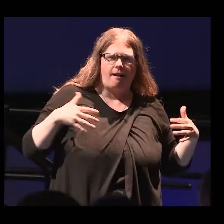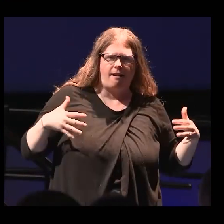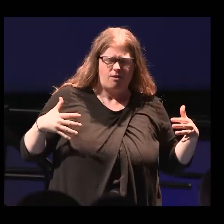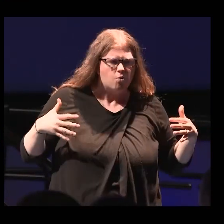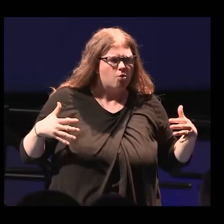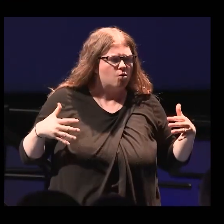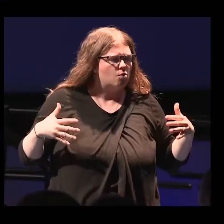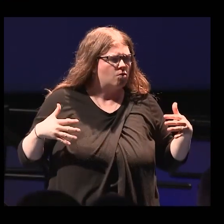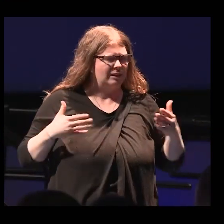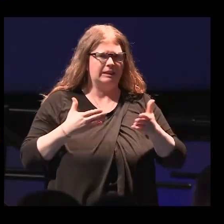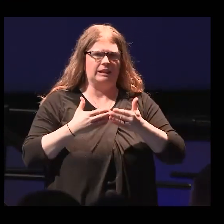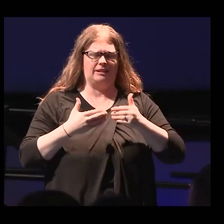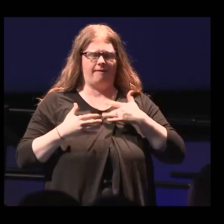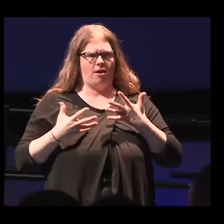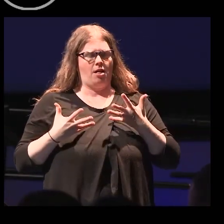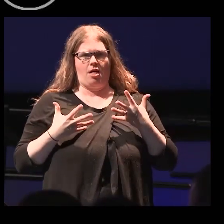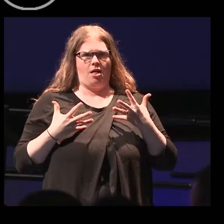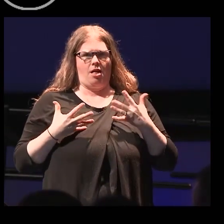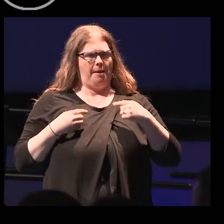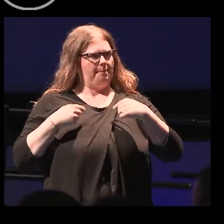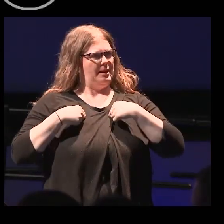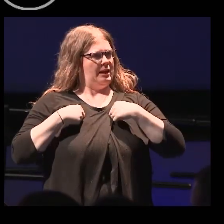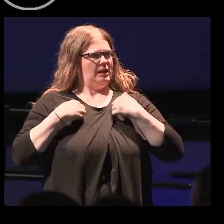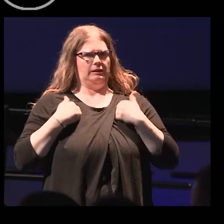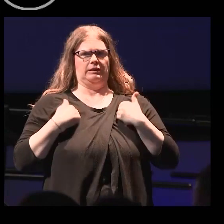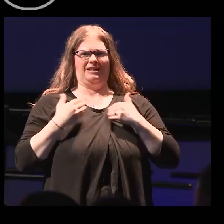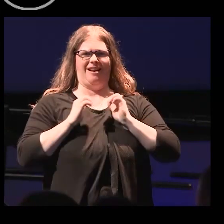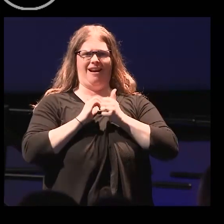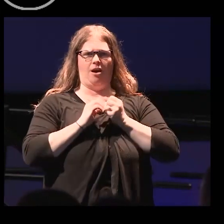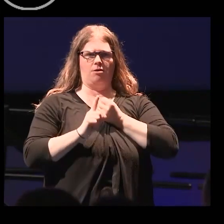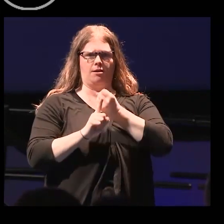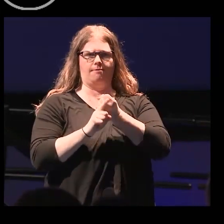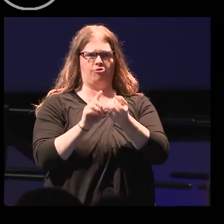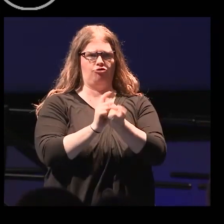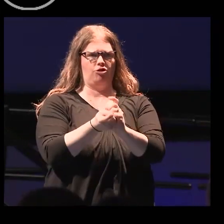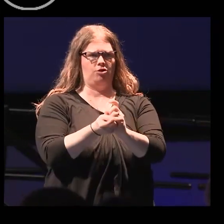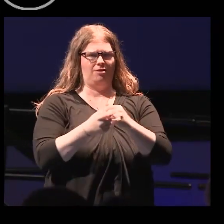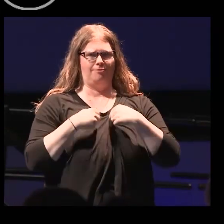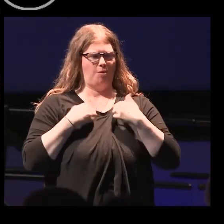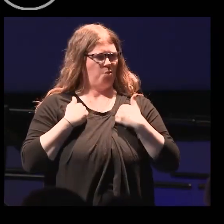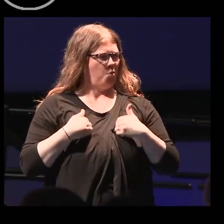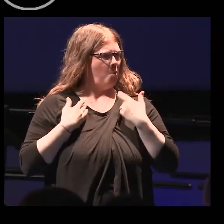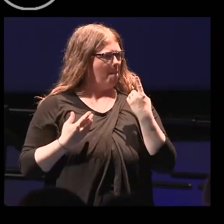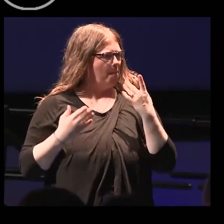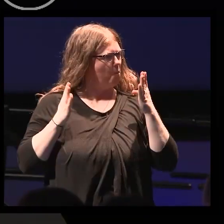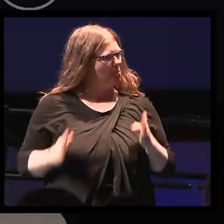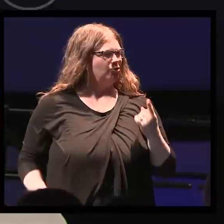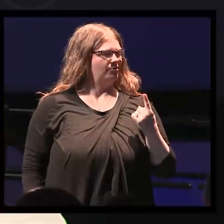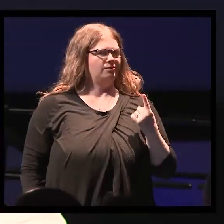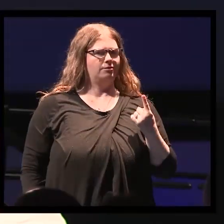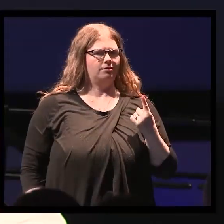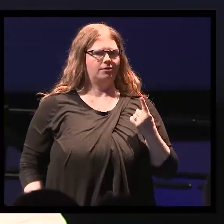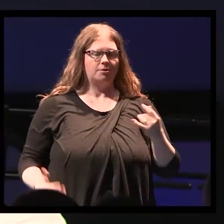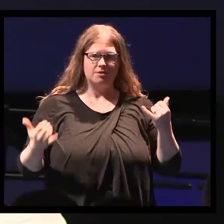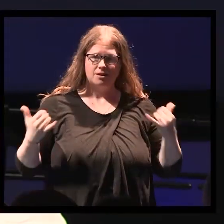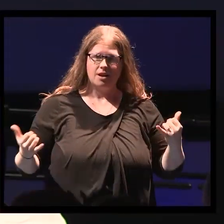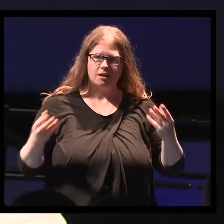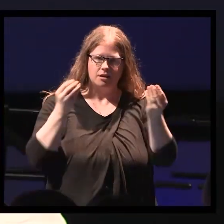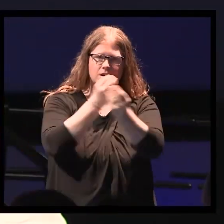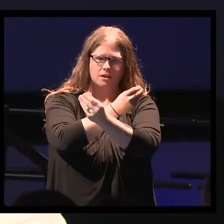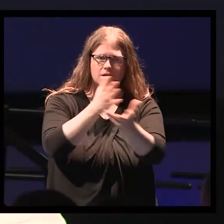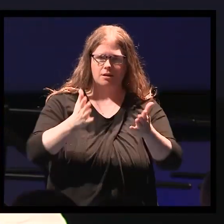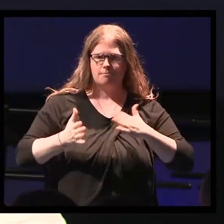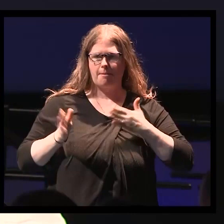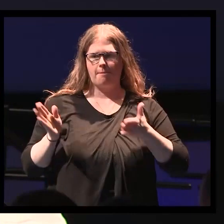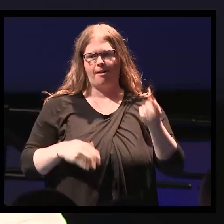nihilistic and think what possible difference could I make in this world as an individual. So I'm here today to tell you what my plan for you